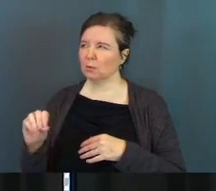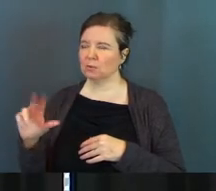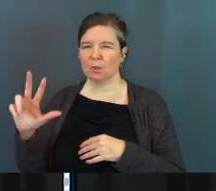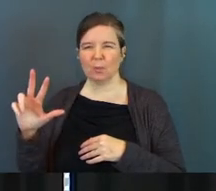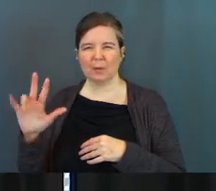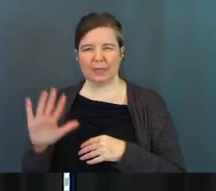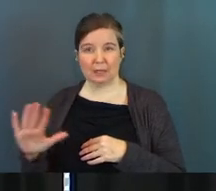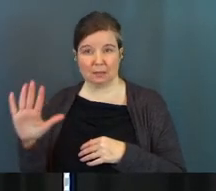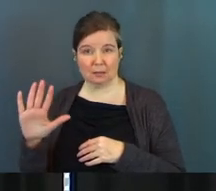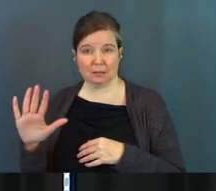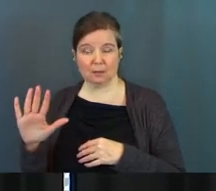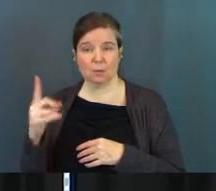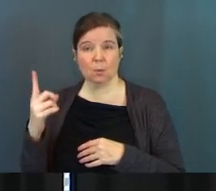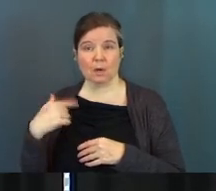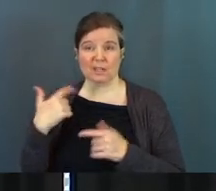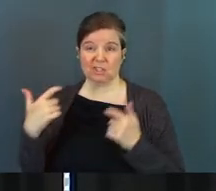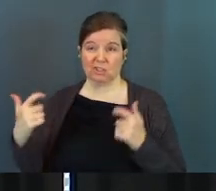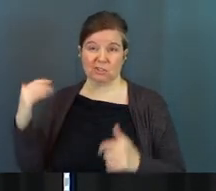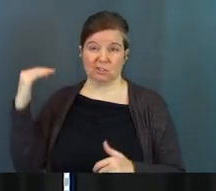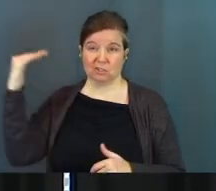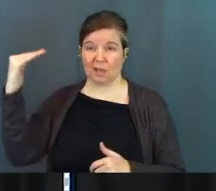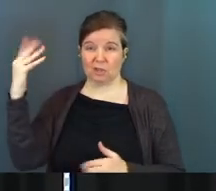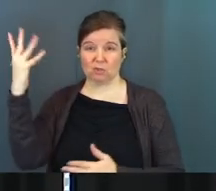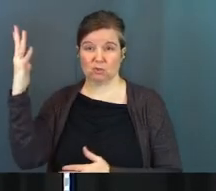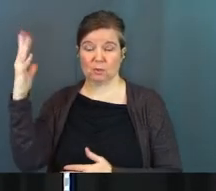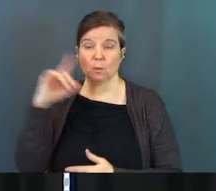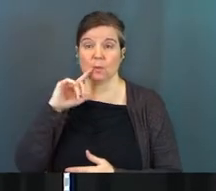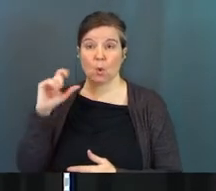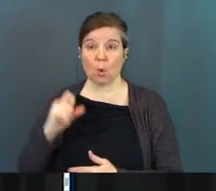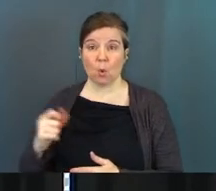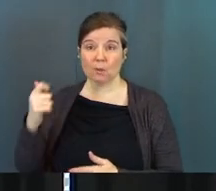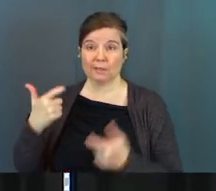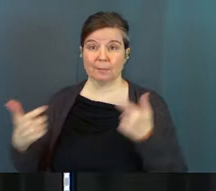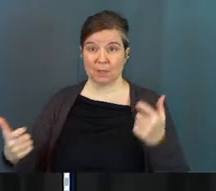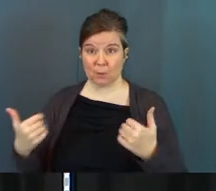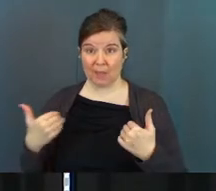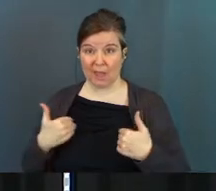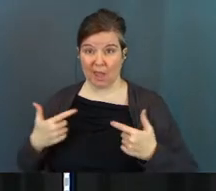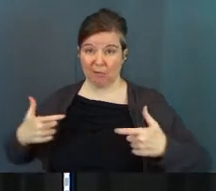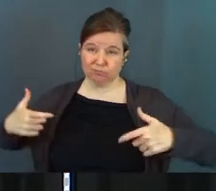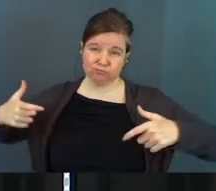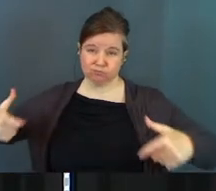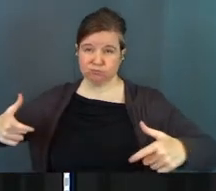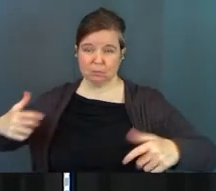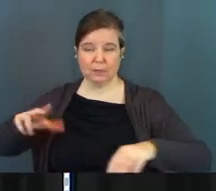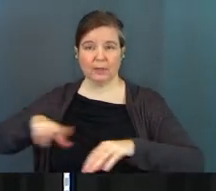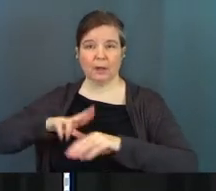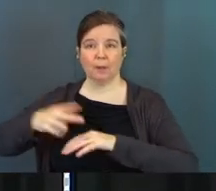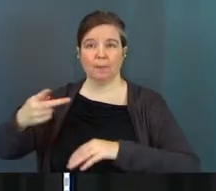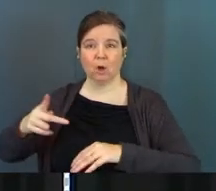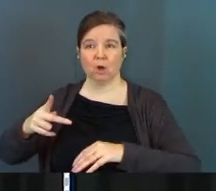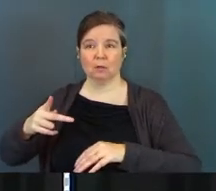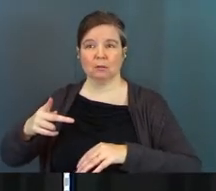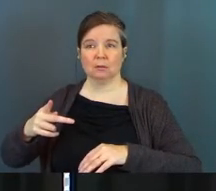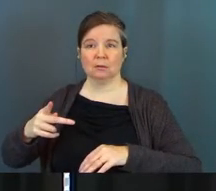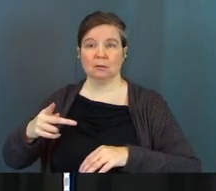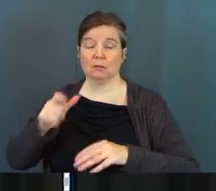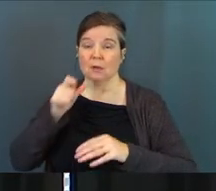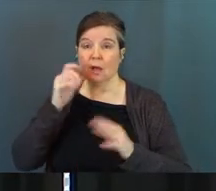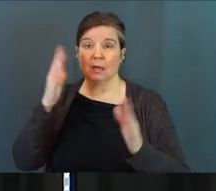or so, one of these ginormous sequoia trees, one of the oldest and biggest ones they had in the National Park, ended up